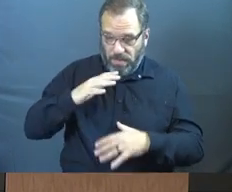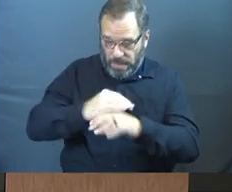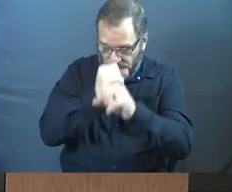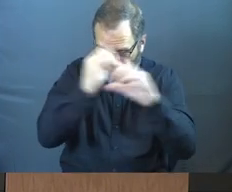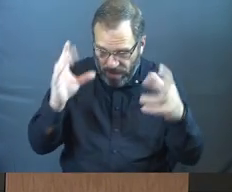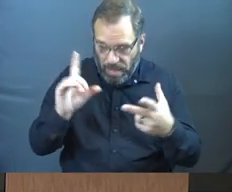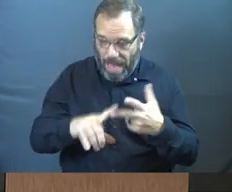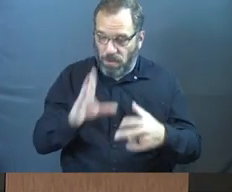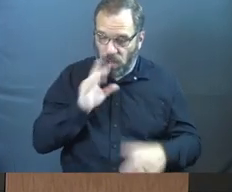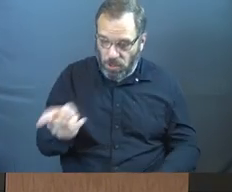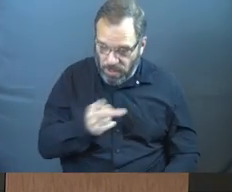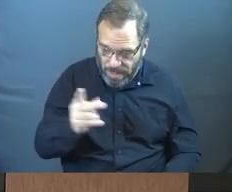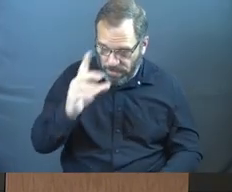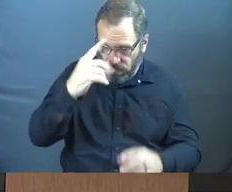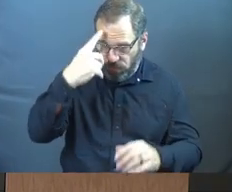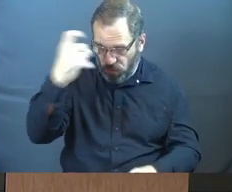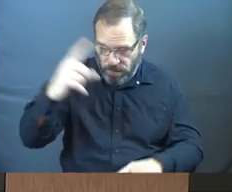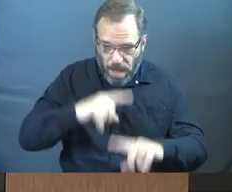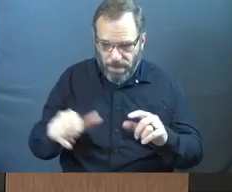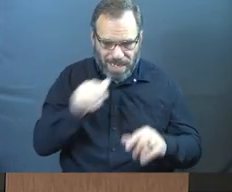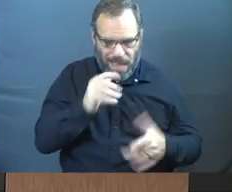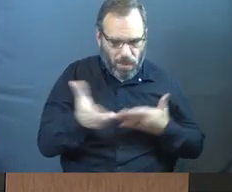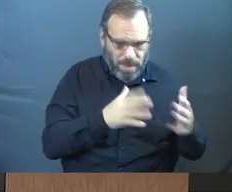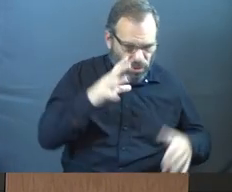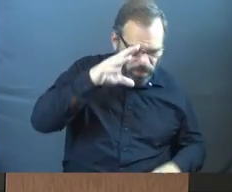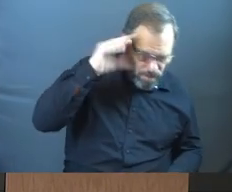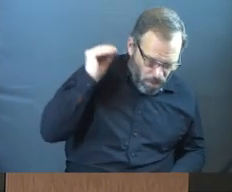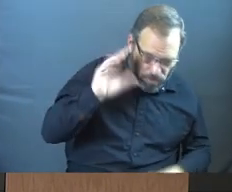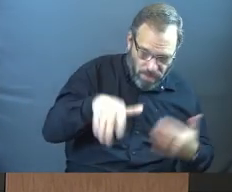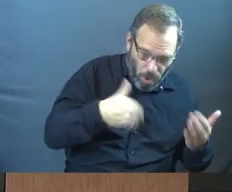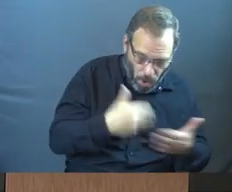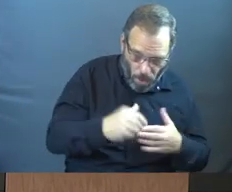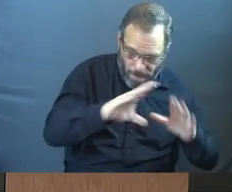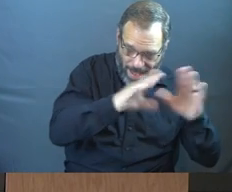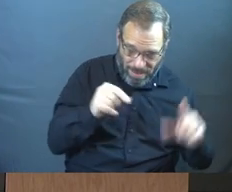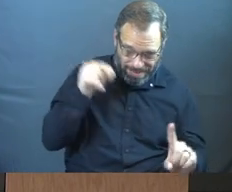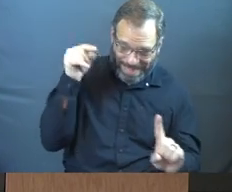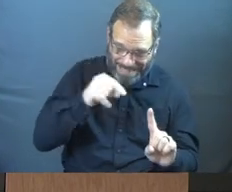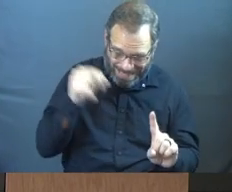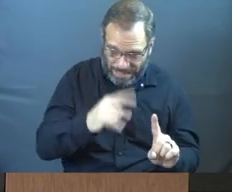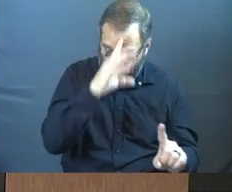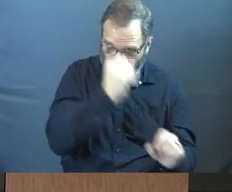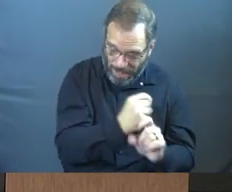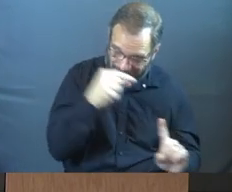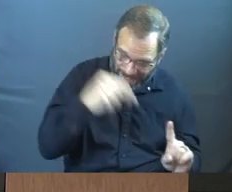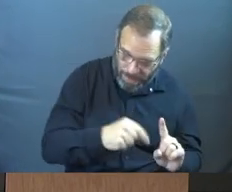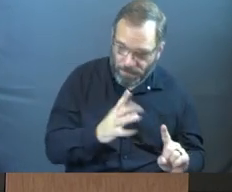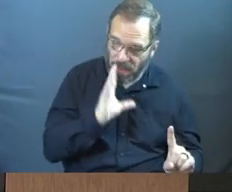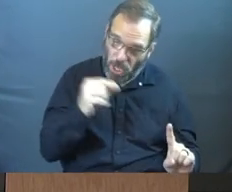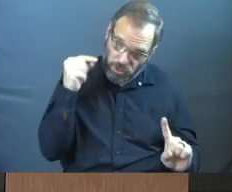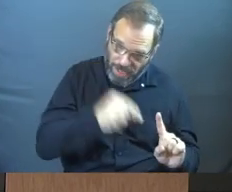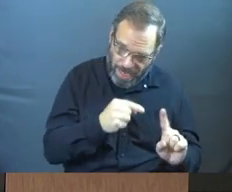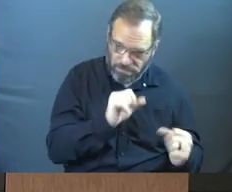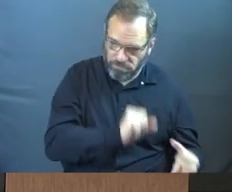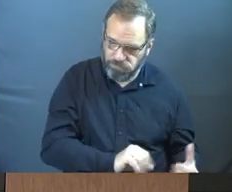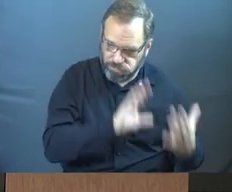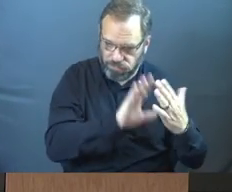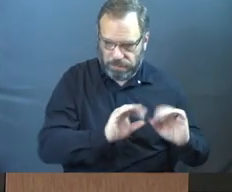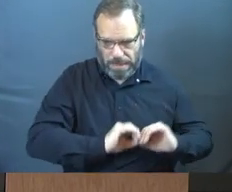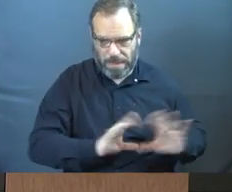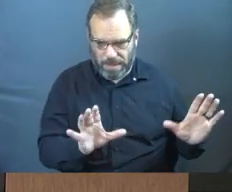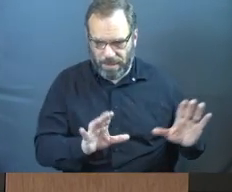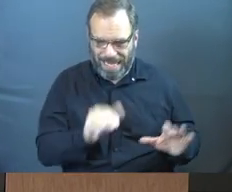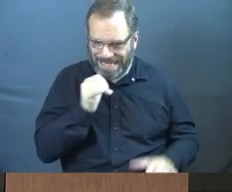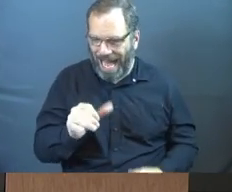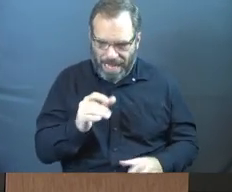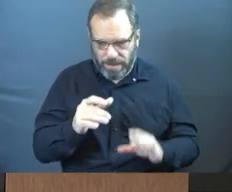visions. I would speak to them in dreams, but not with my servant, Moses, of all my house. He is the one that I trust. I speak to him face to face clearly